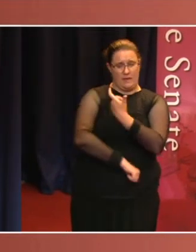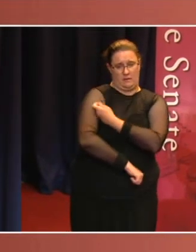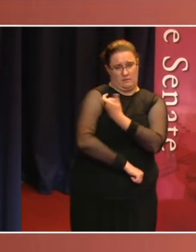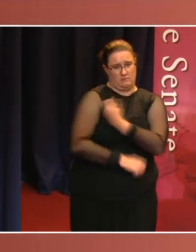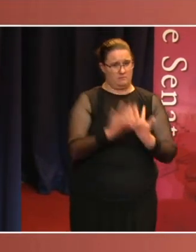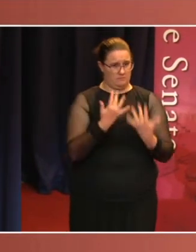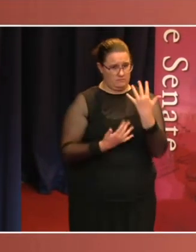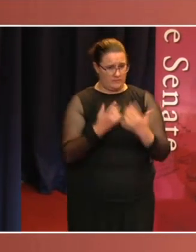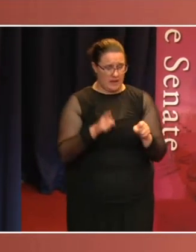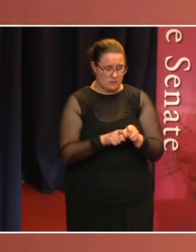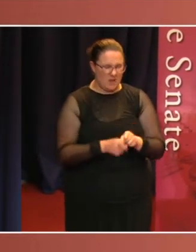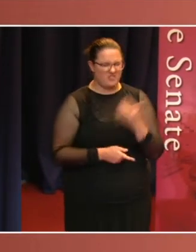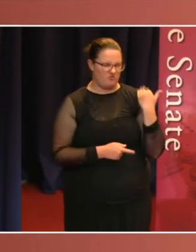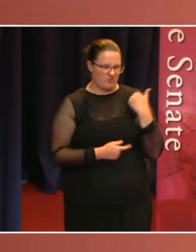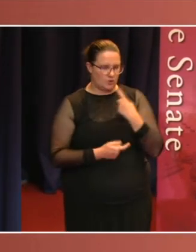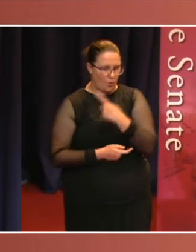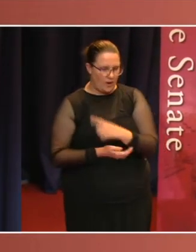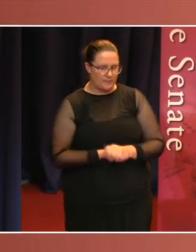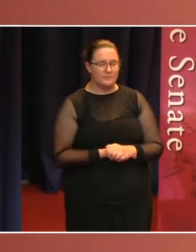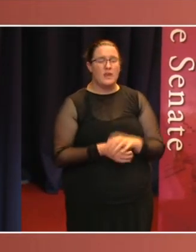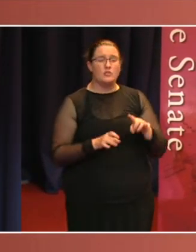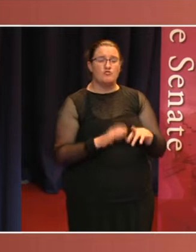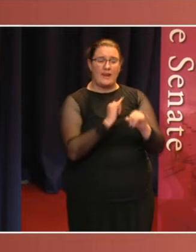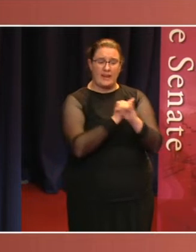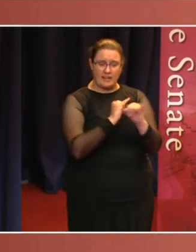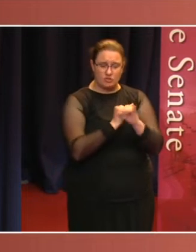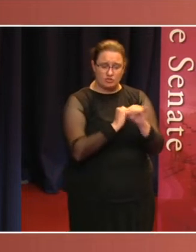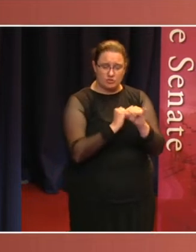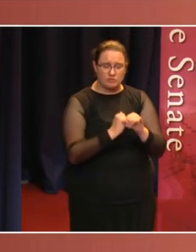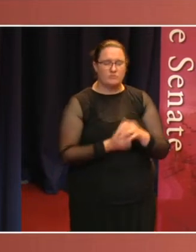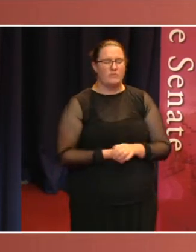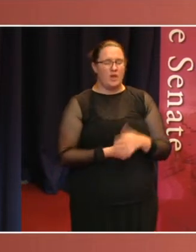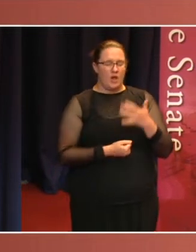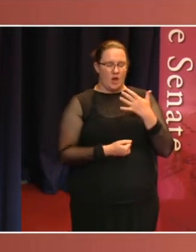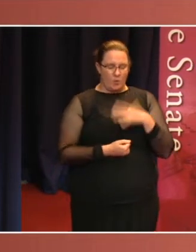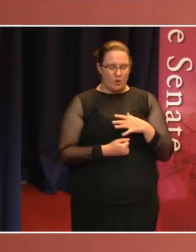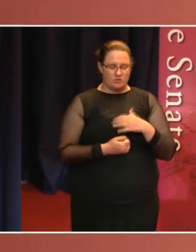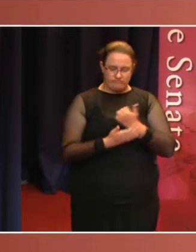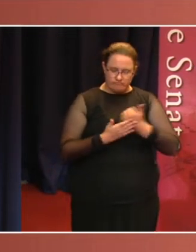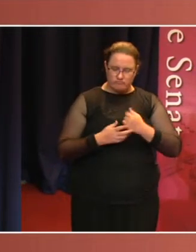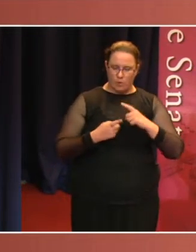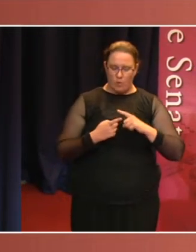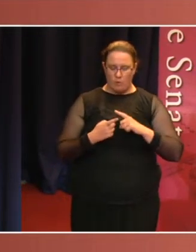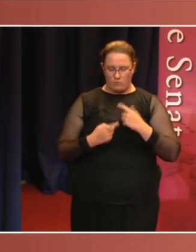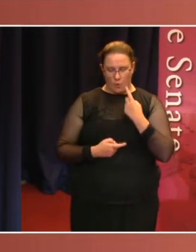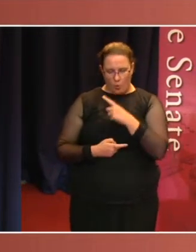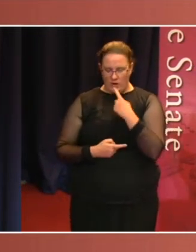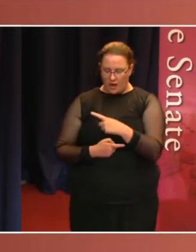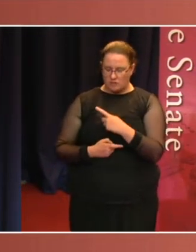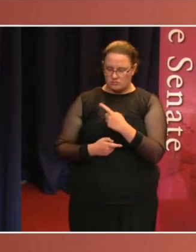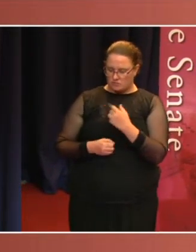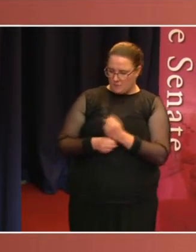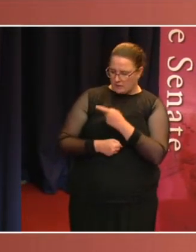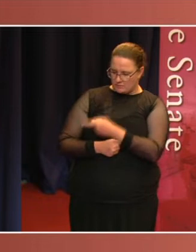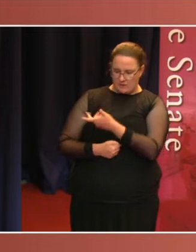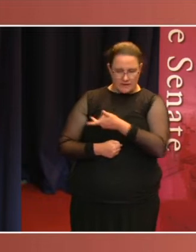orders. The Australia Institute is proposing a new standing order for the production of documents, following our research into the